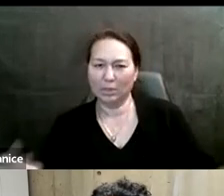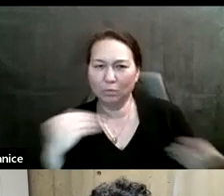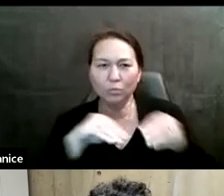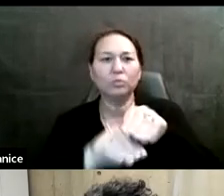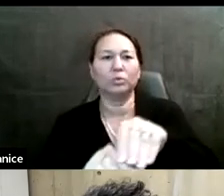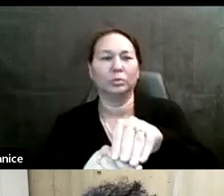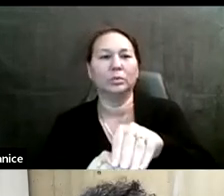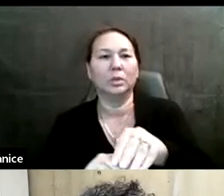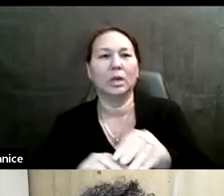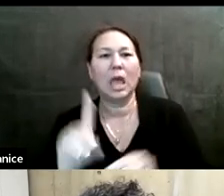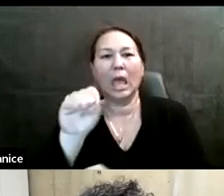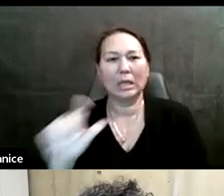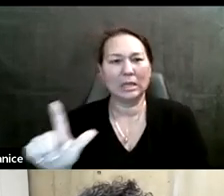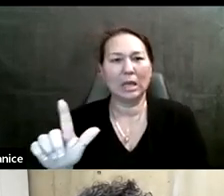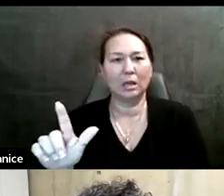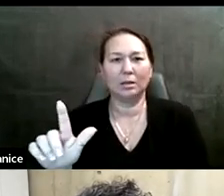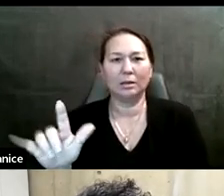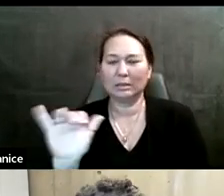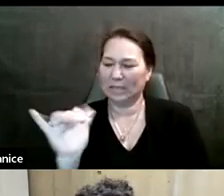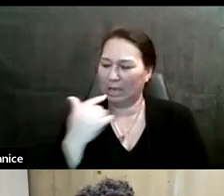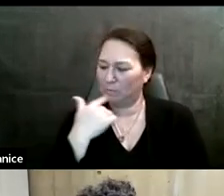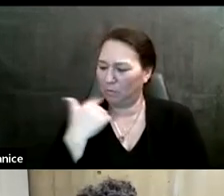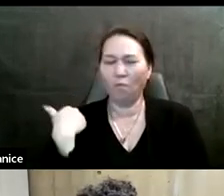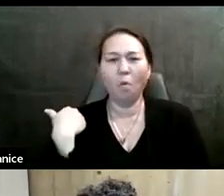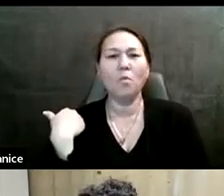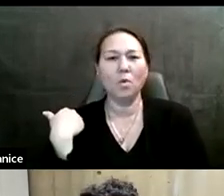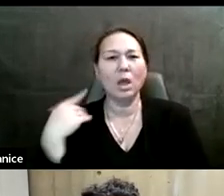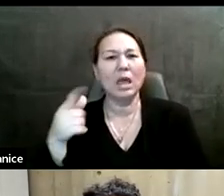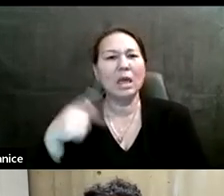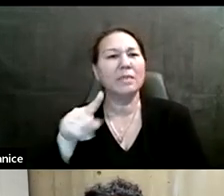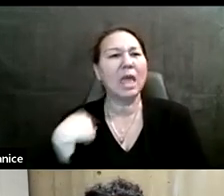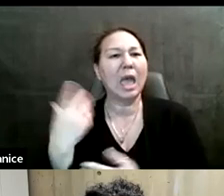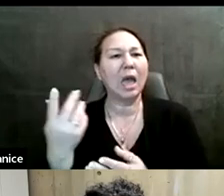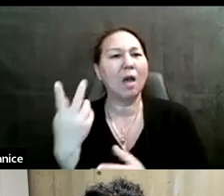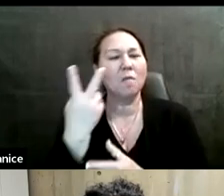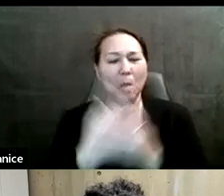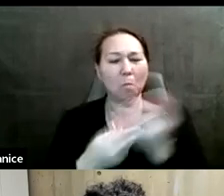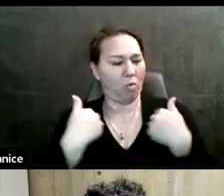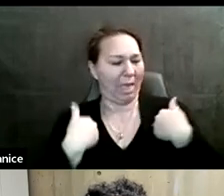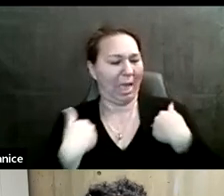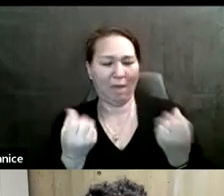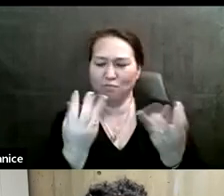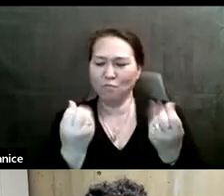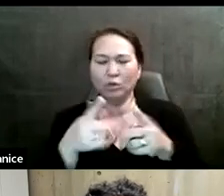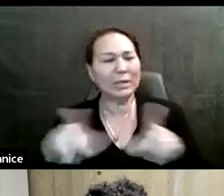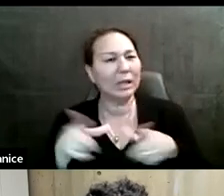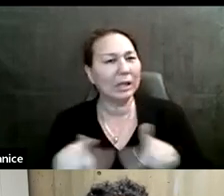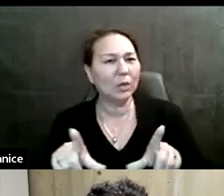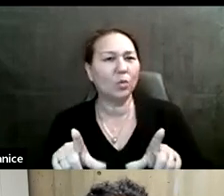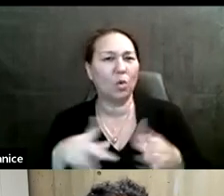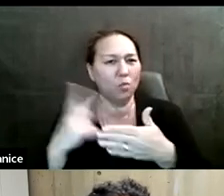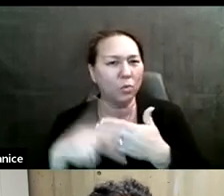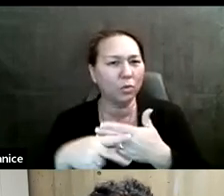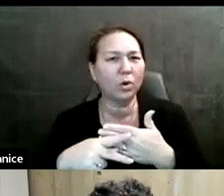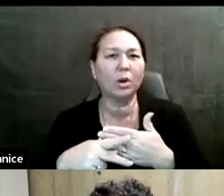um, they also have, um, um, multilingual programs, um, and the size of their community allows